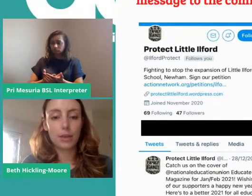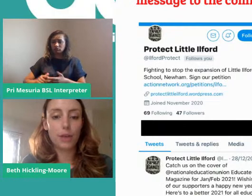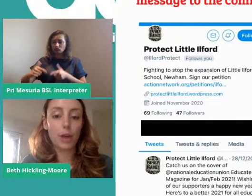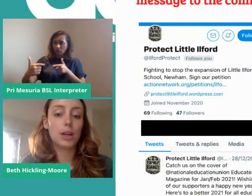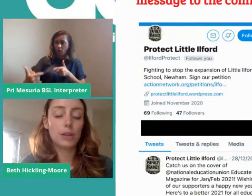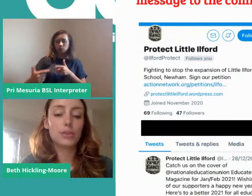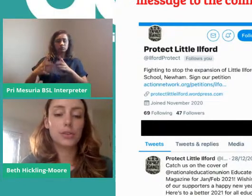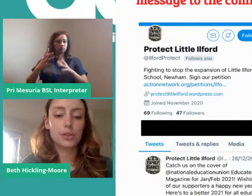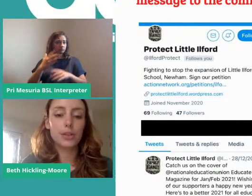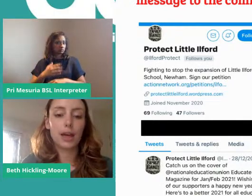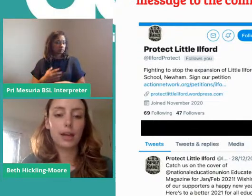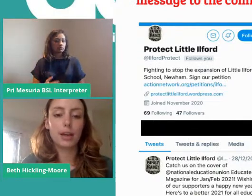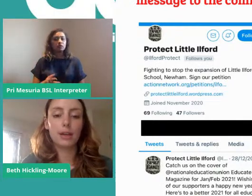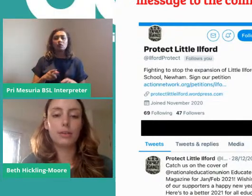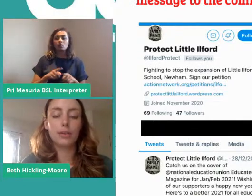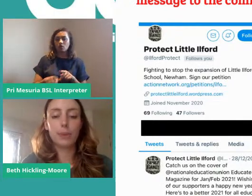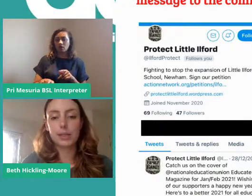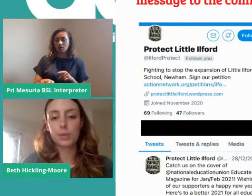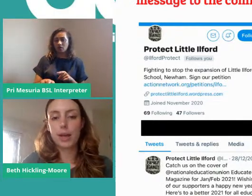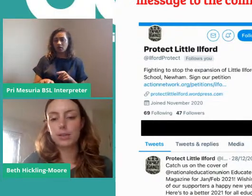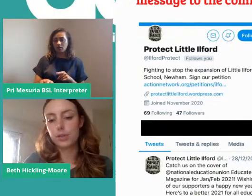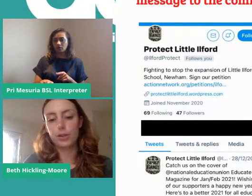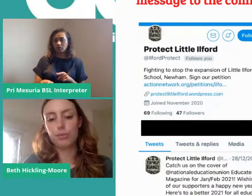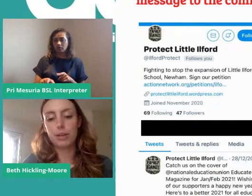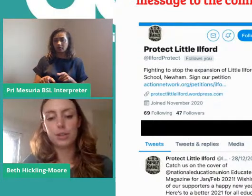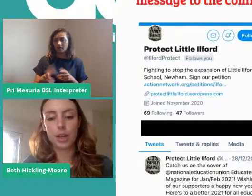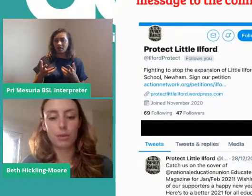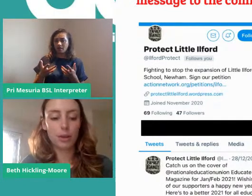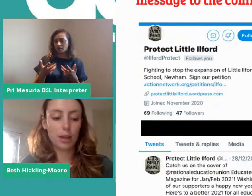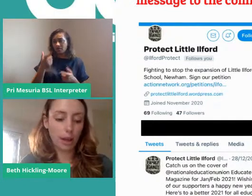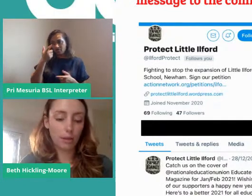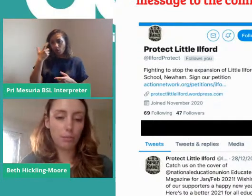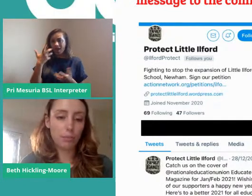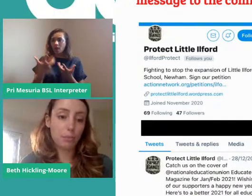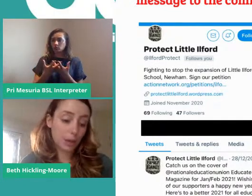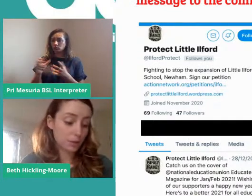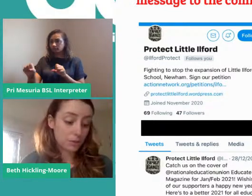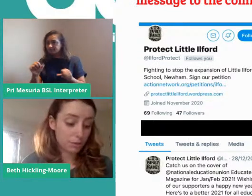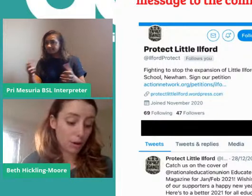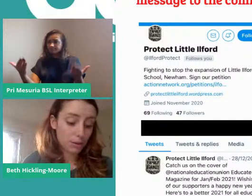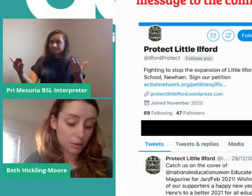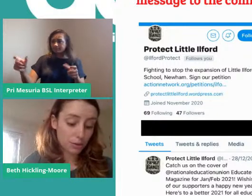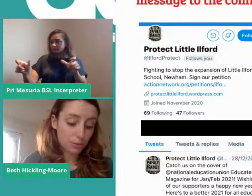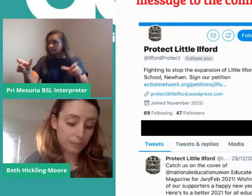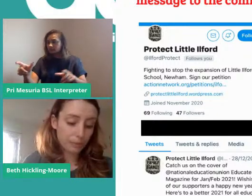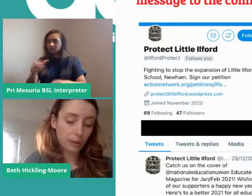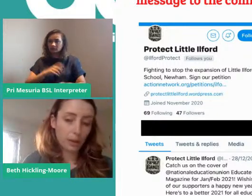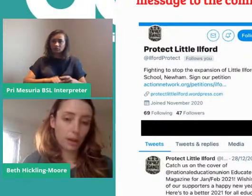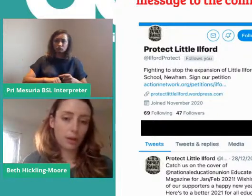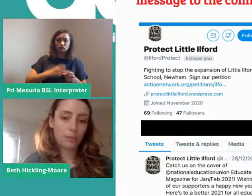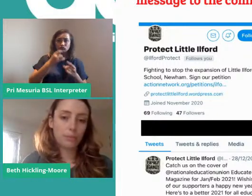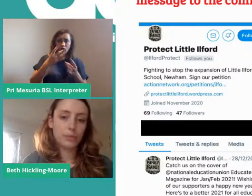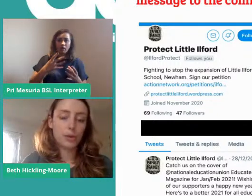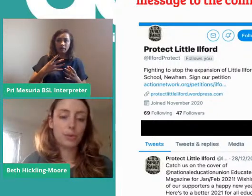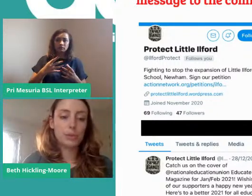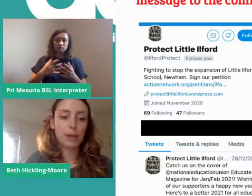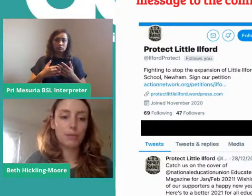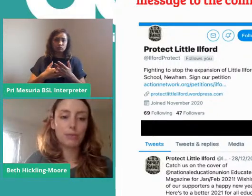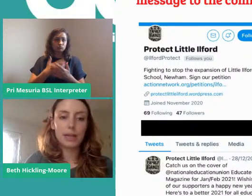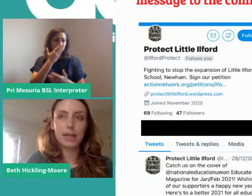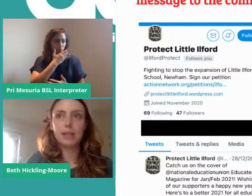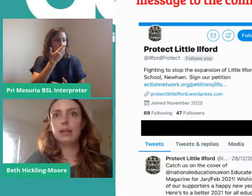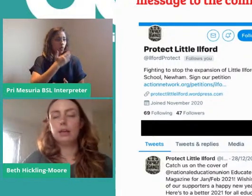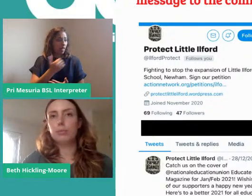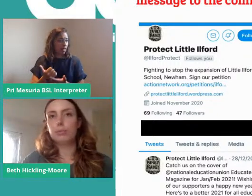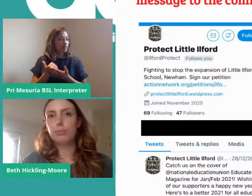really only understood that and the best ways to reach out because of Strike School. So it was